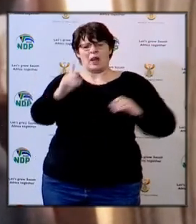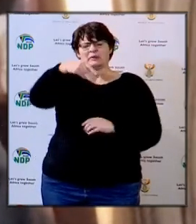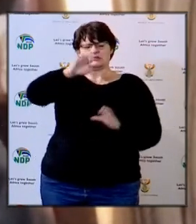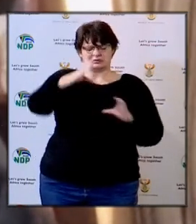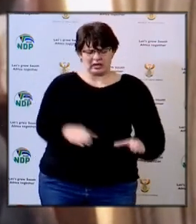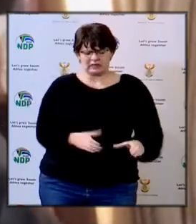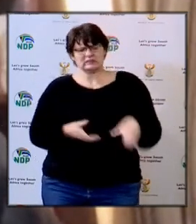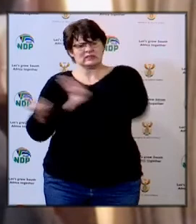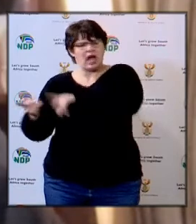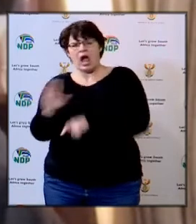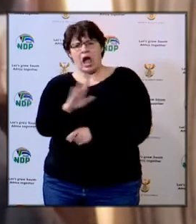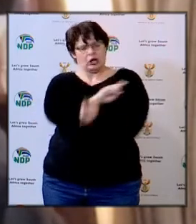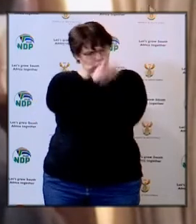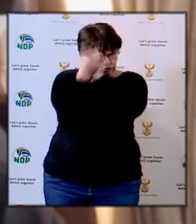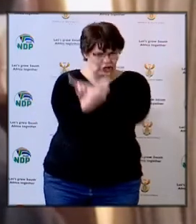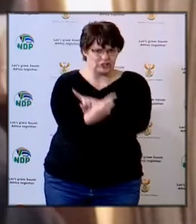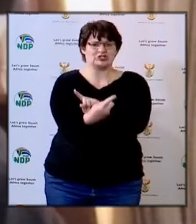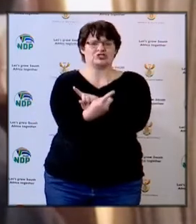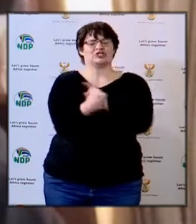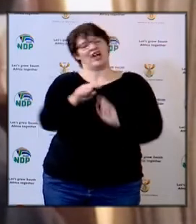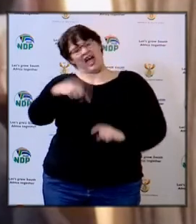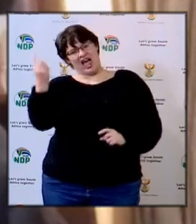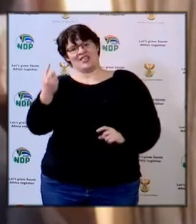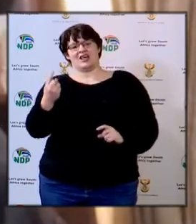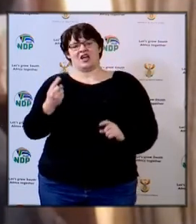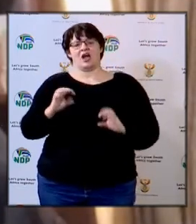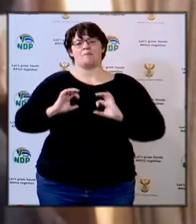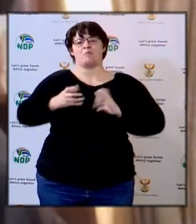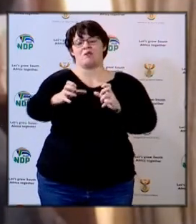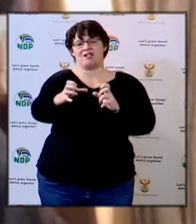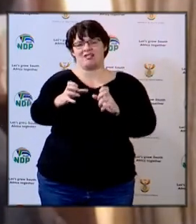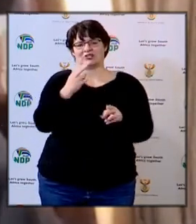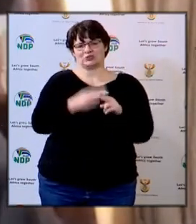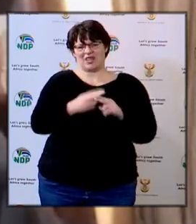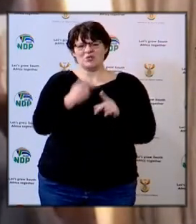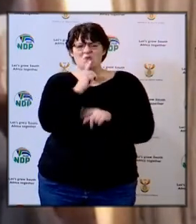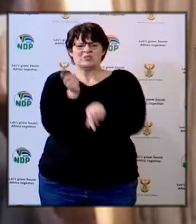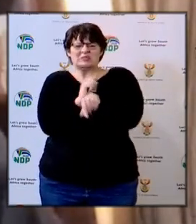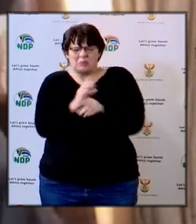are provided with mobile toilets. The Scholar Transport